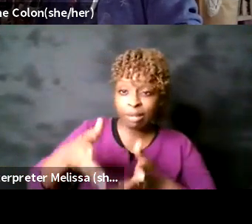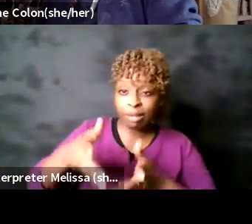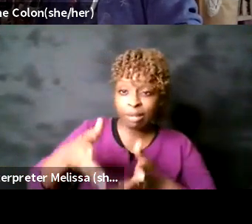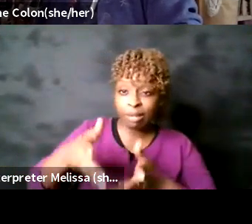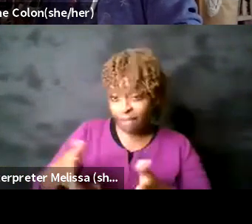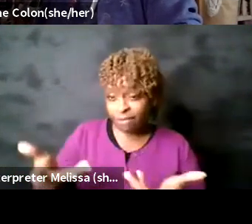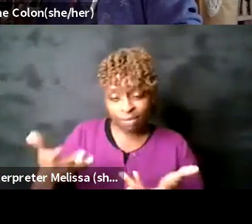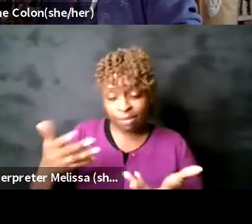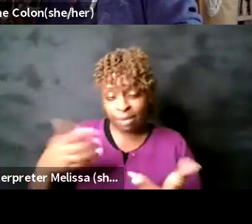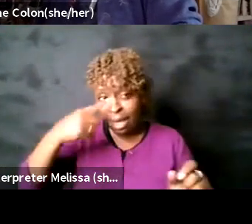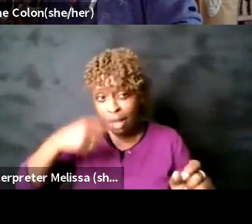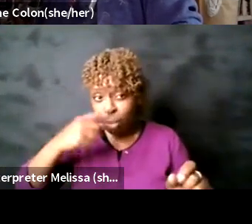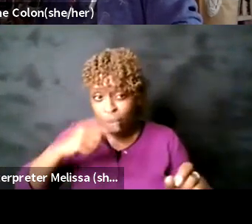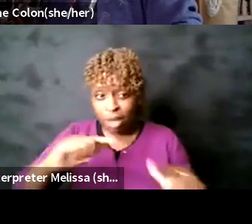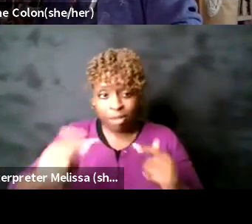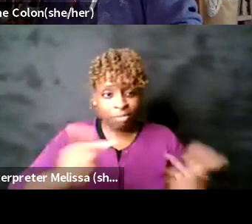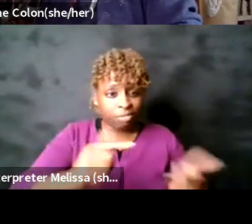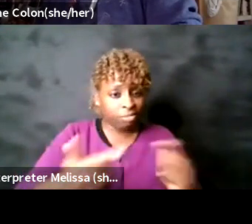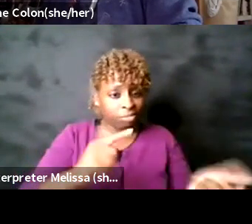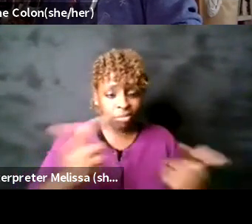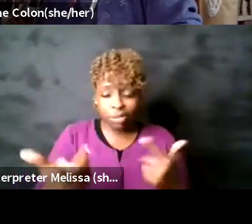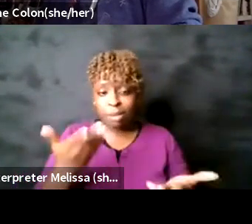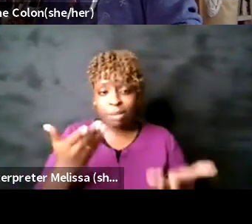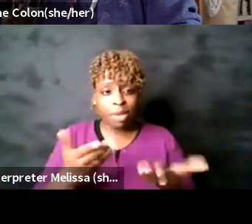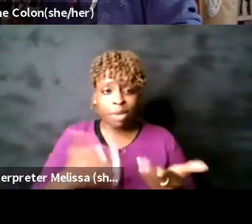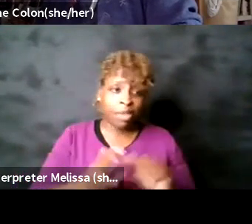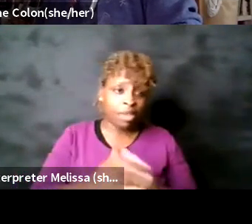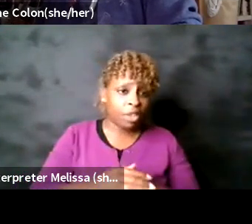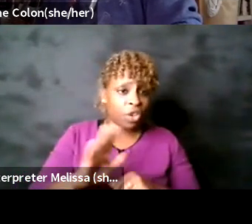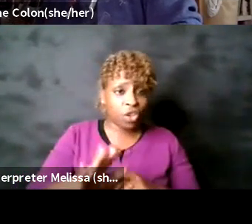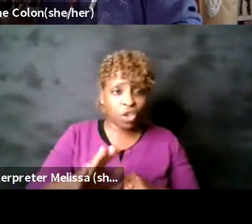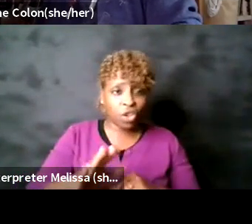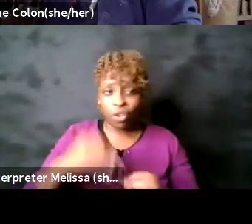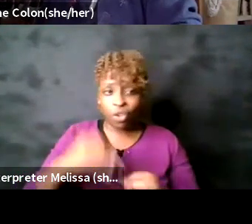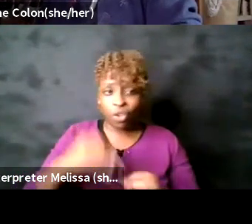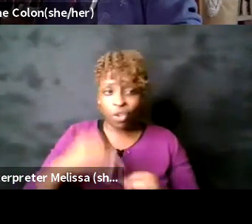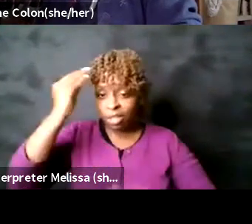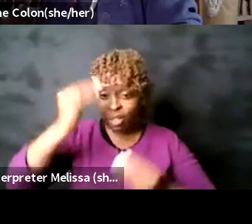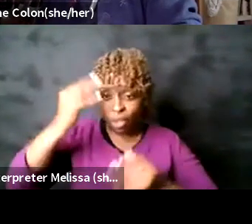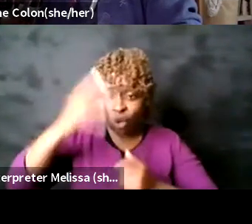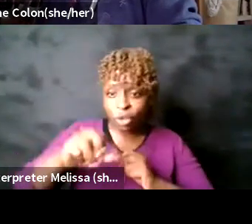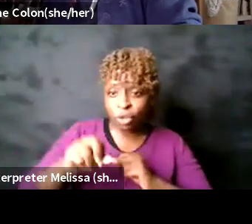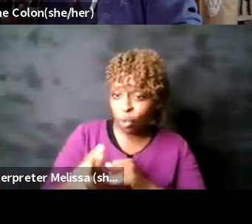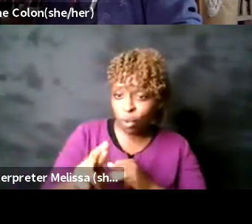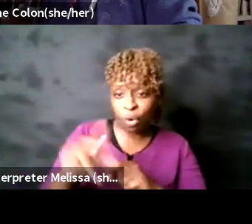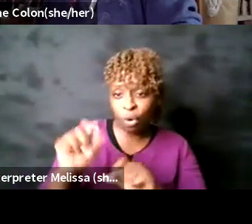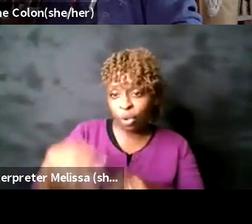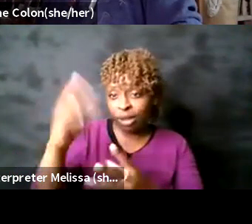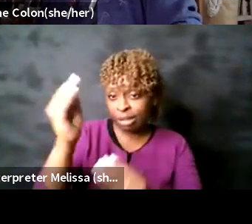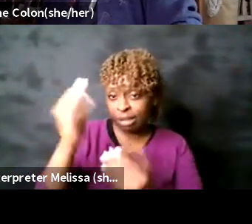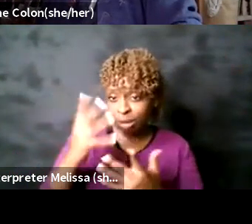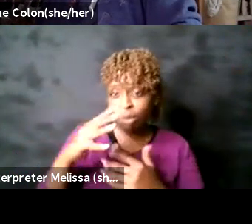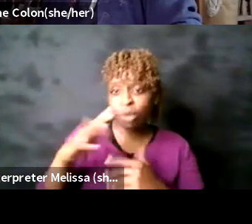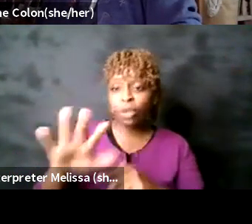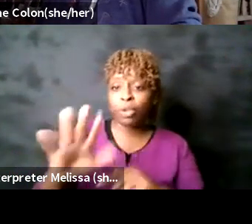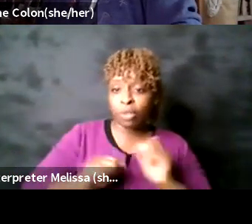sentences about your last thought and maybe an event that you want to promote coming up uh when is your theater opening what are you doing next anything